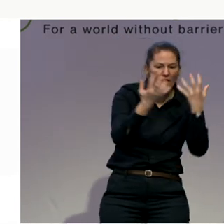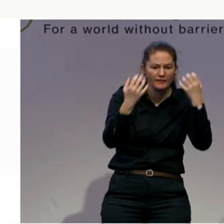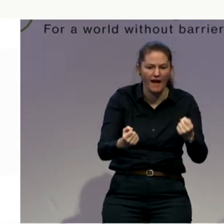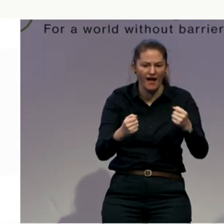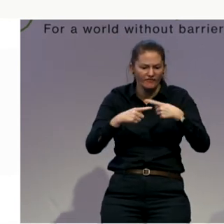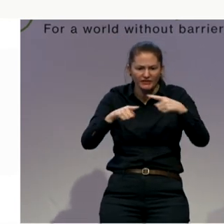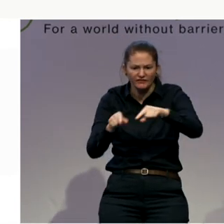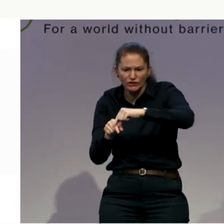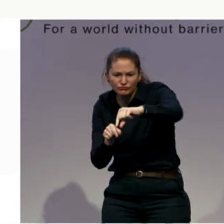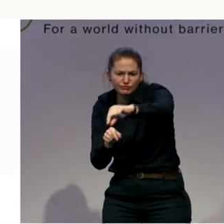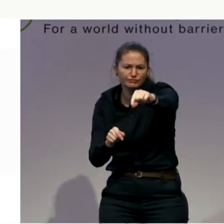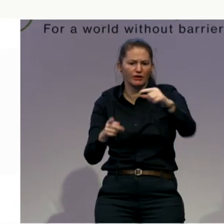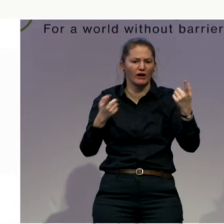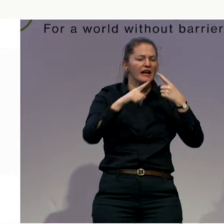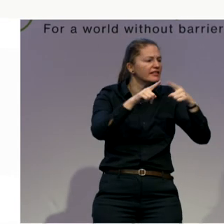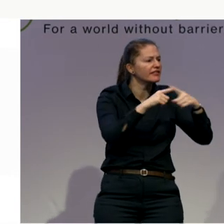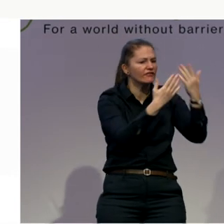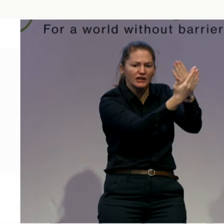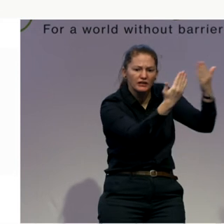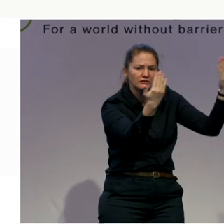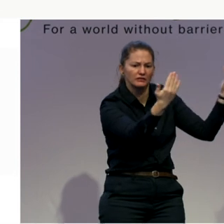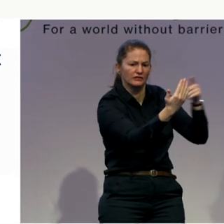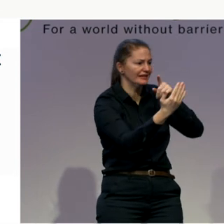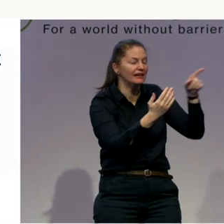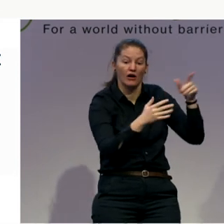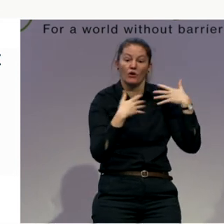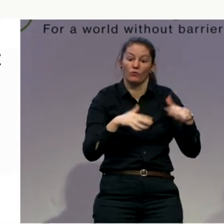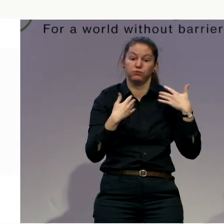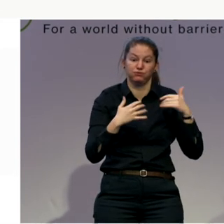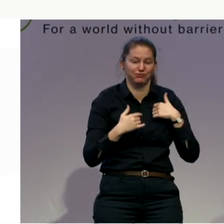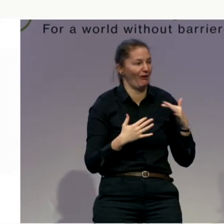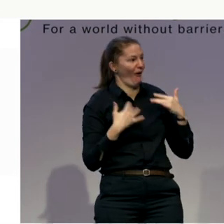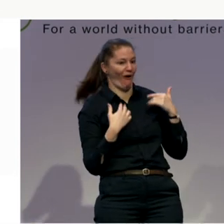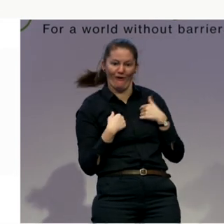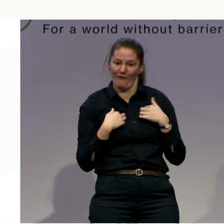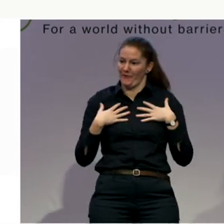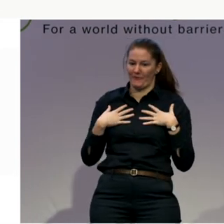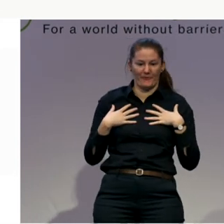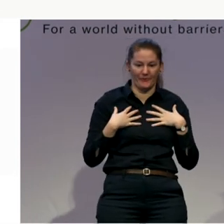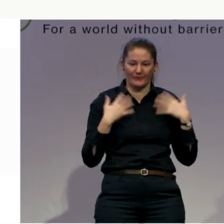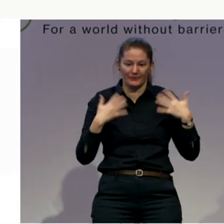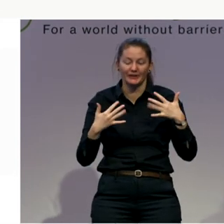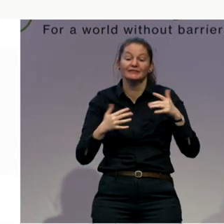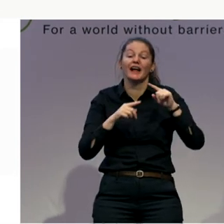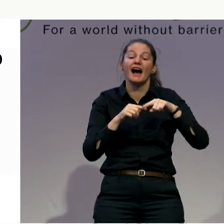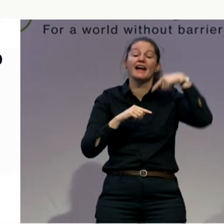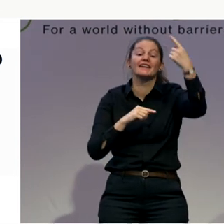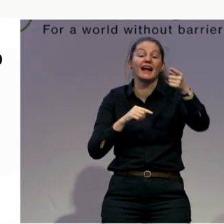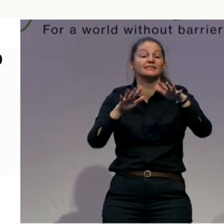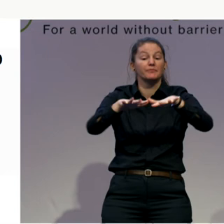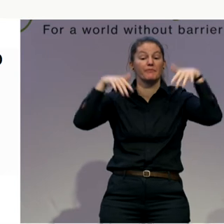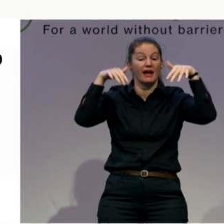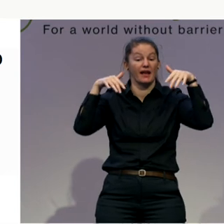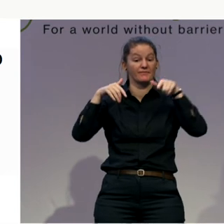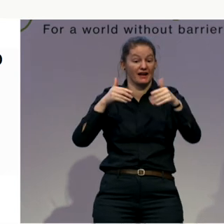ones, and we're impressed. I think we have to think over for our next session in our parliament. But